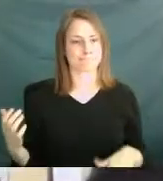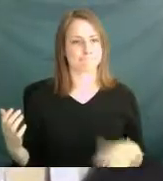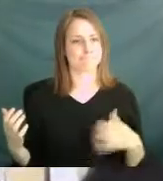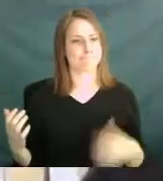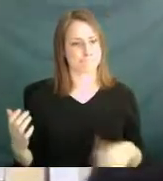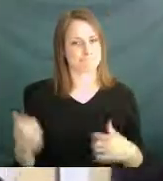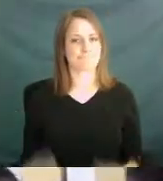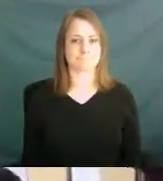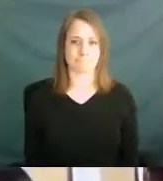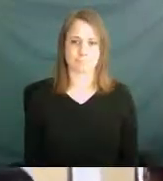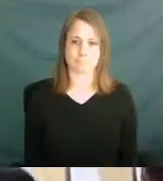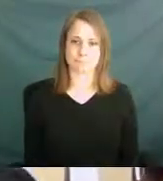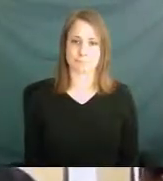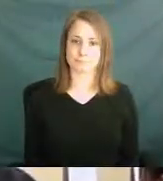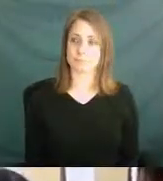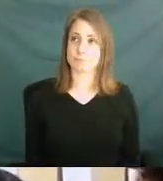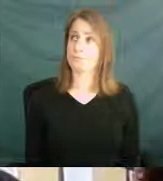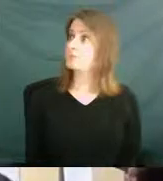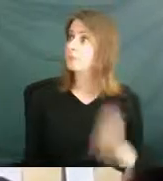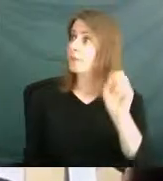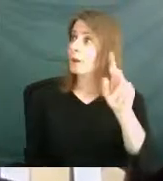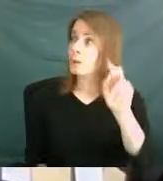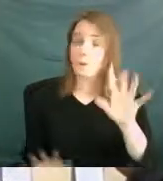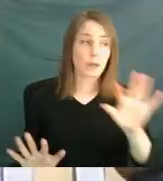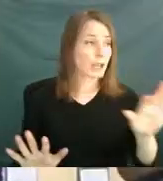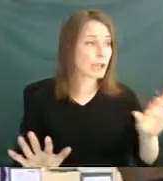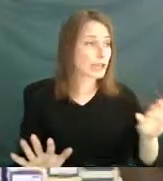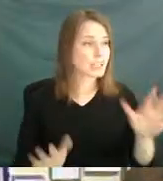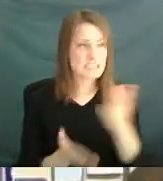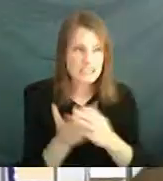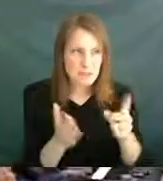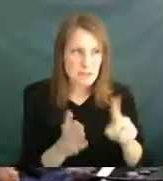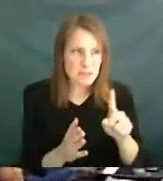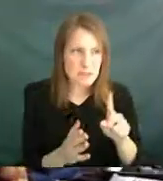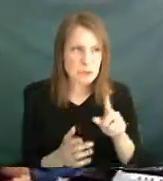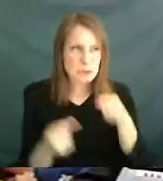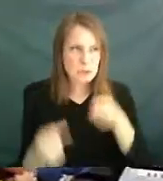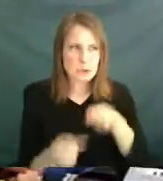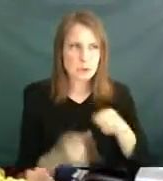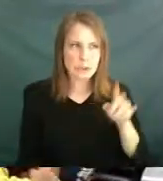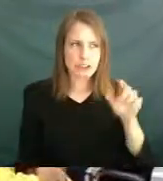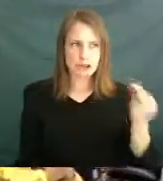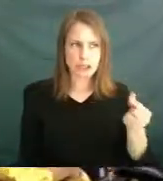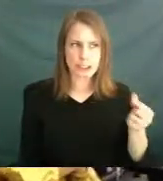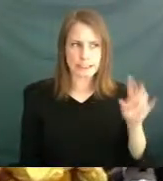OK. Now, a couple of you guys are having a little trouble with the G7. When we go.